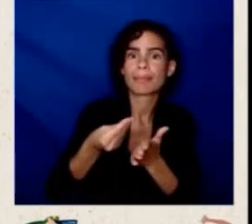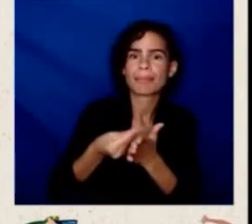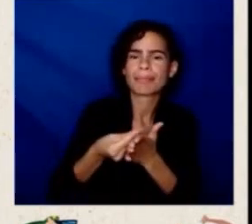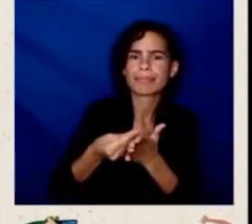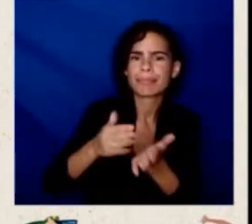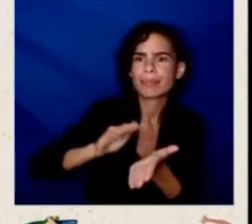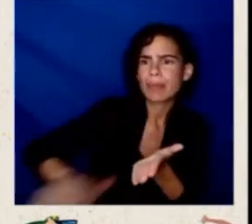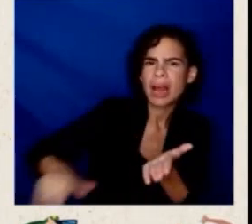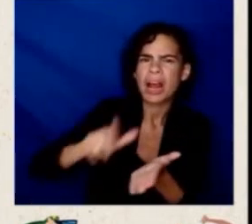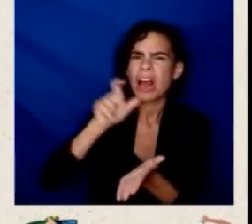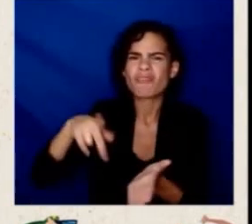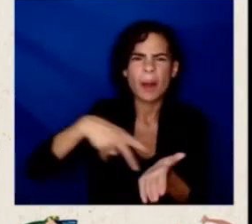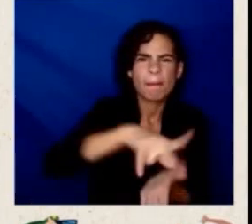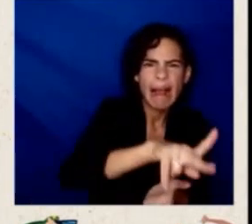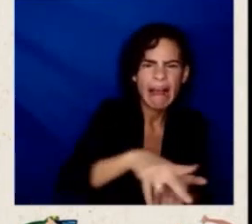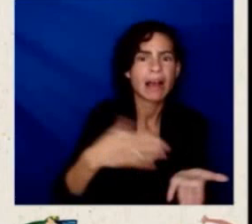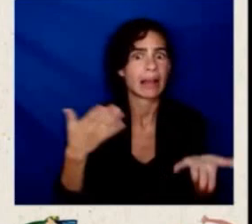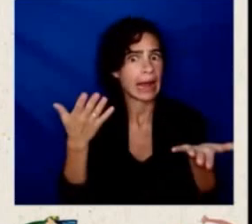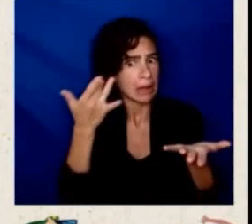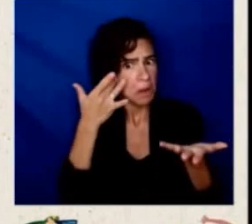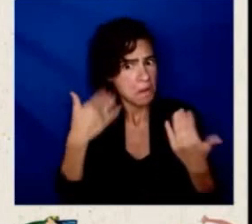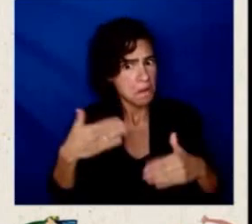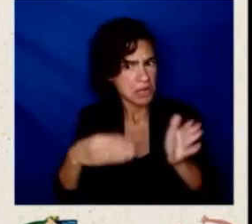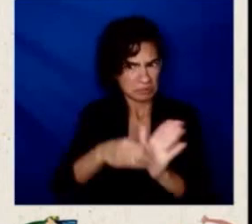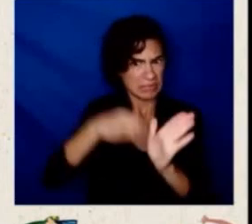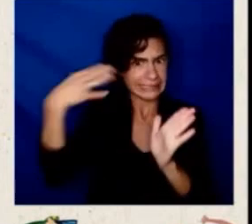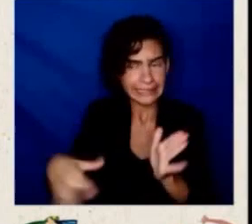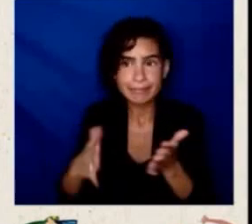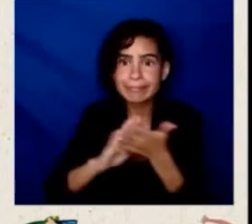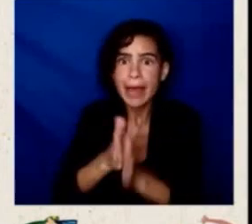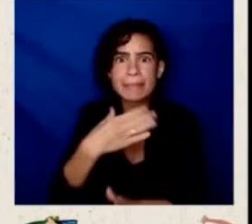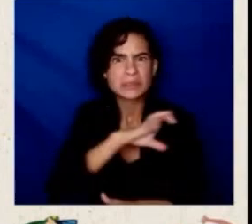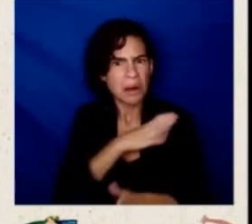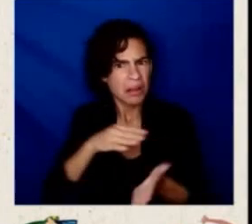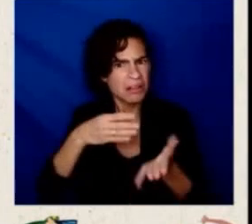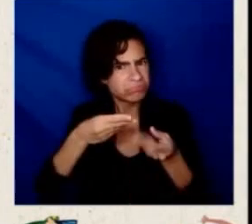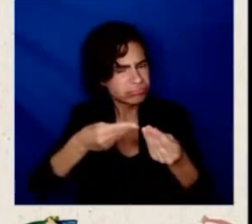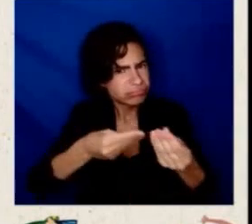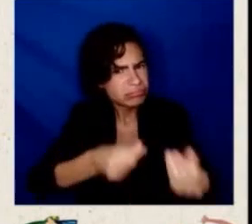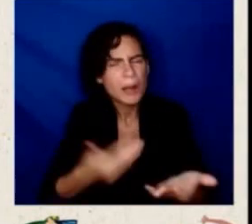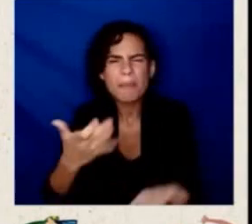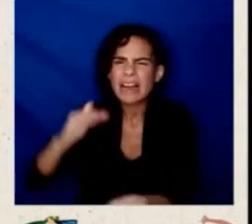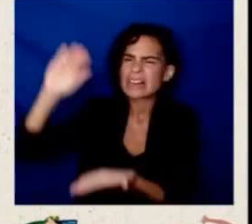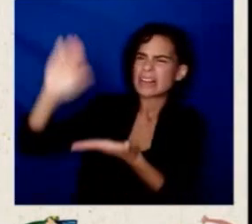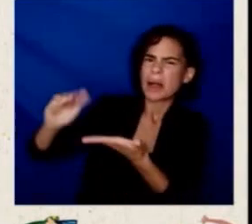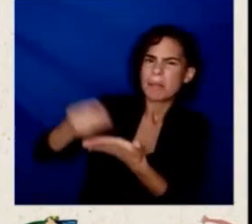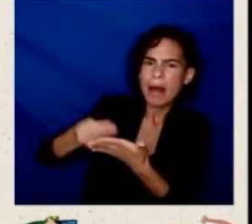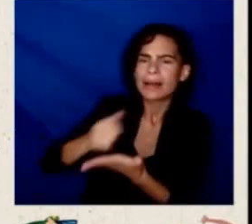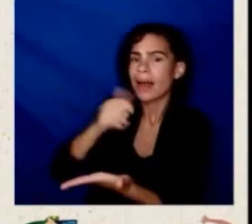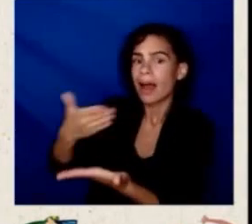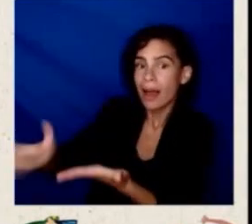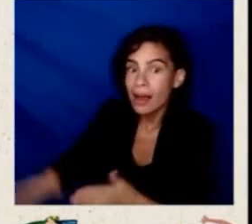naturalization can be cost prohibitive for many. language access, teaching